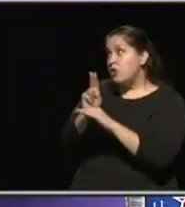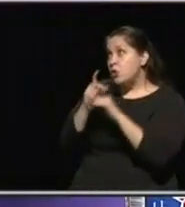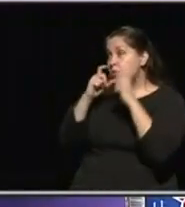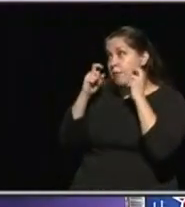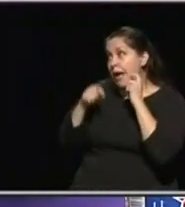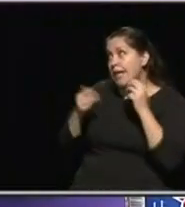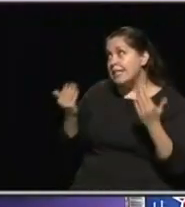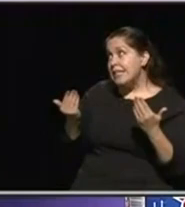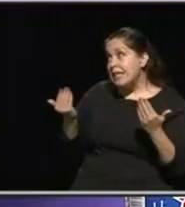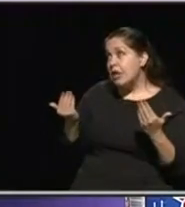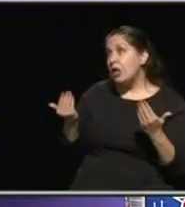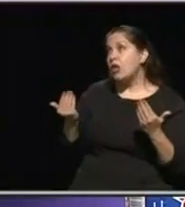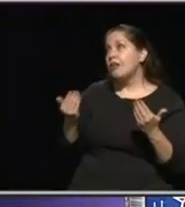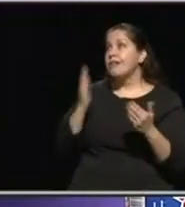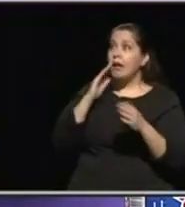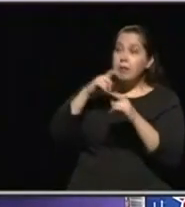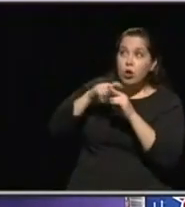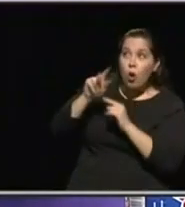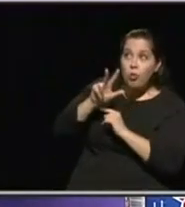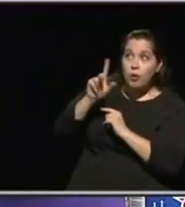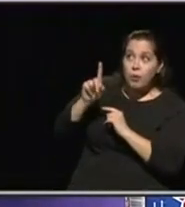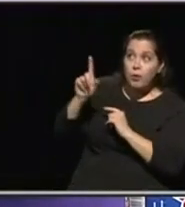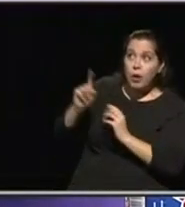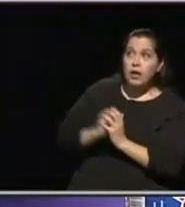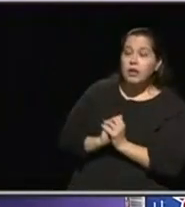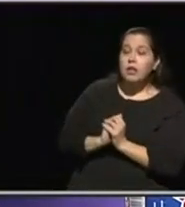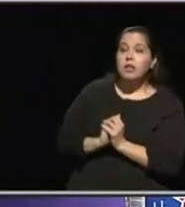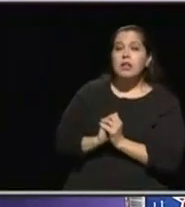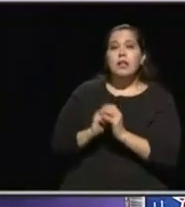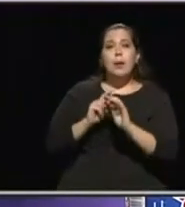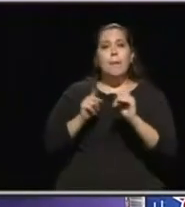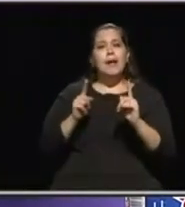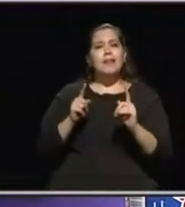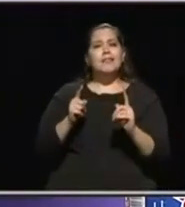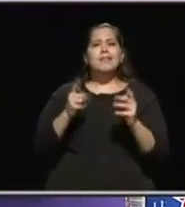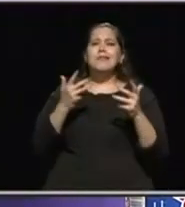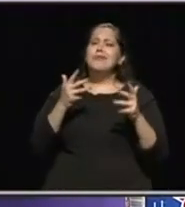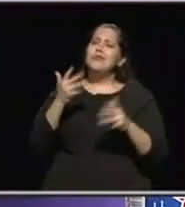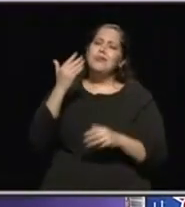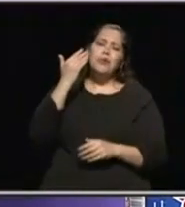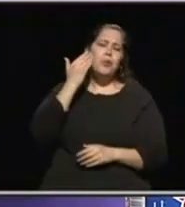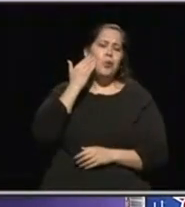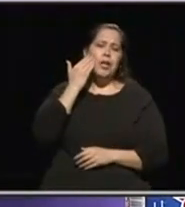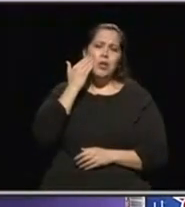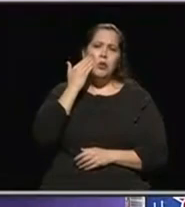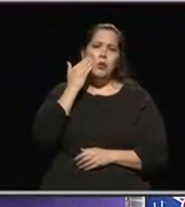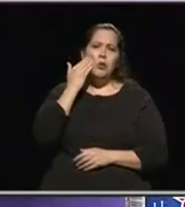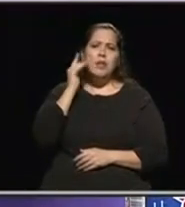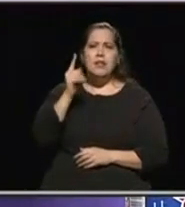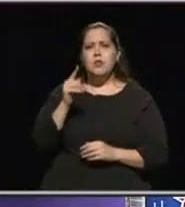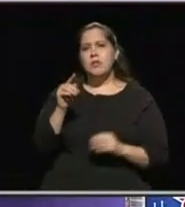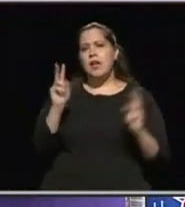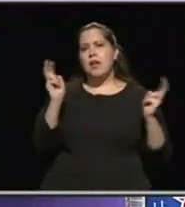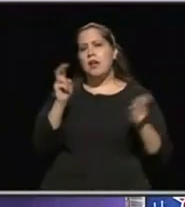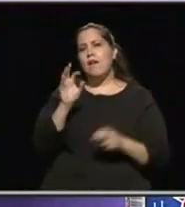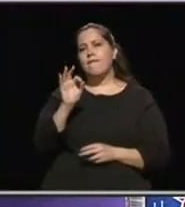here. I mean, have call 311. But we knew this was a flashpoint.